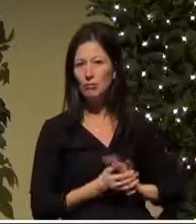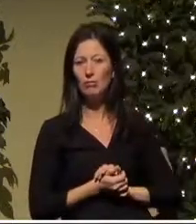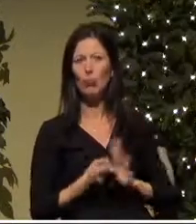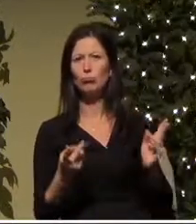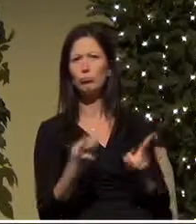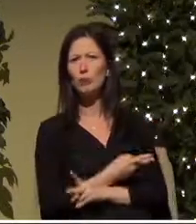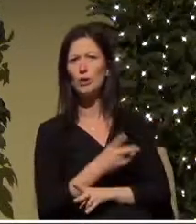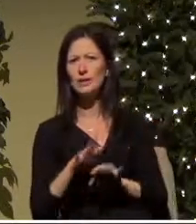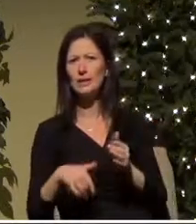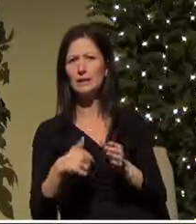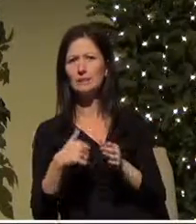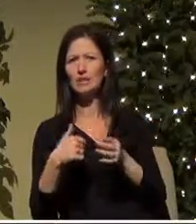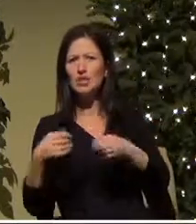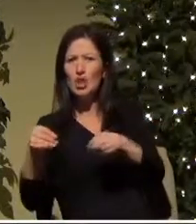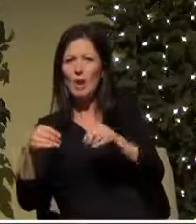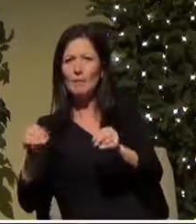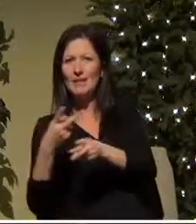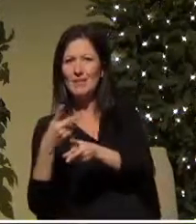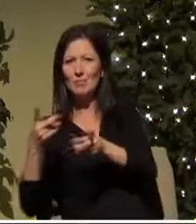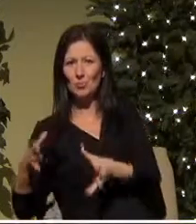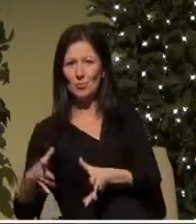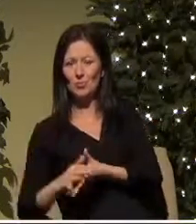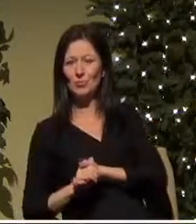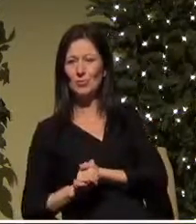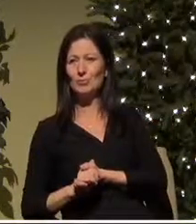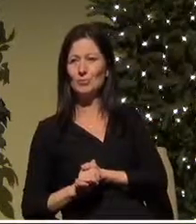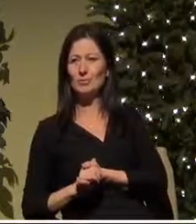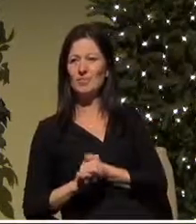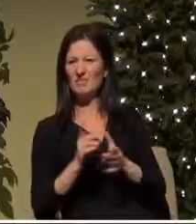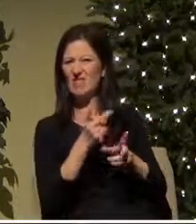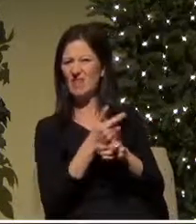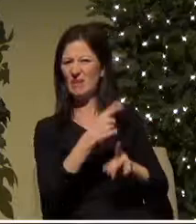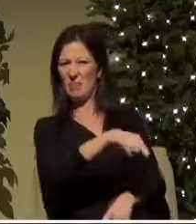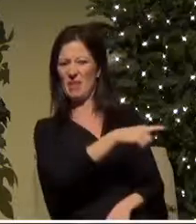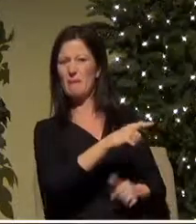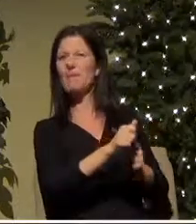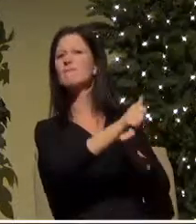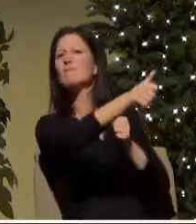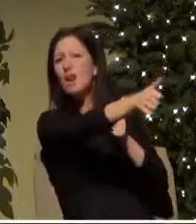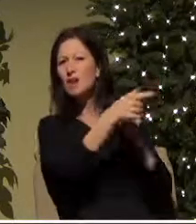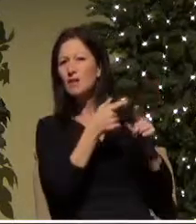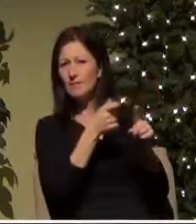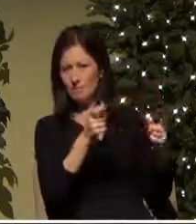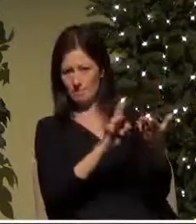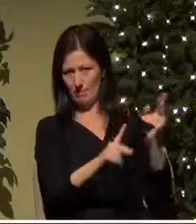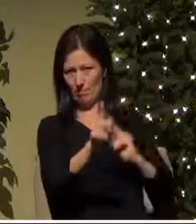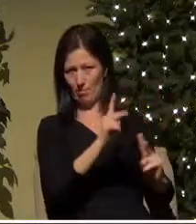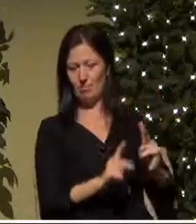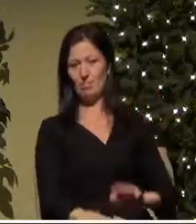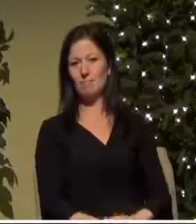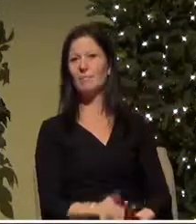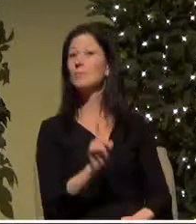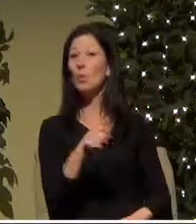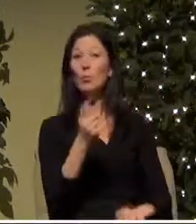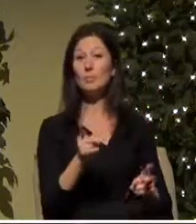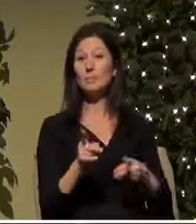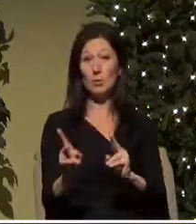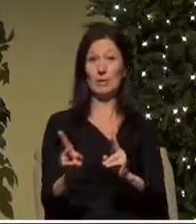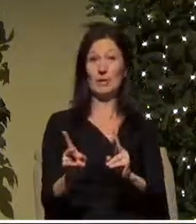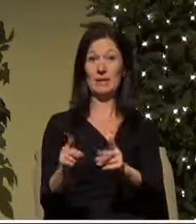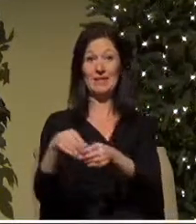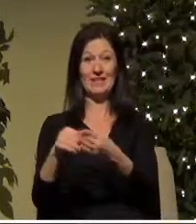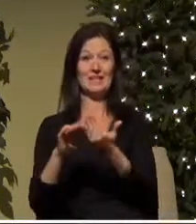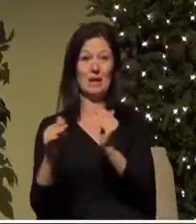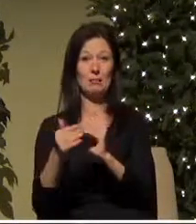were not to be trusted they were to be kept at a distance and they were only allowed in town when they'd bring sheep for